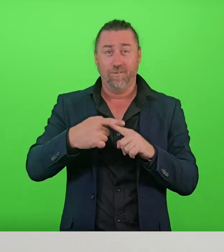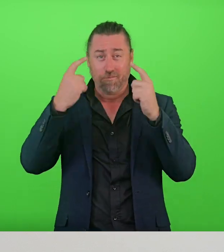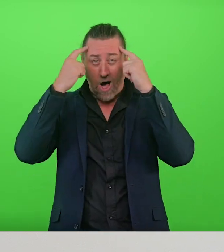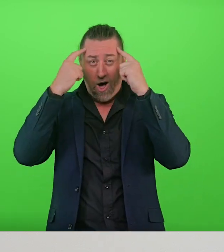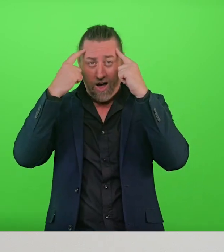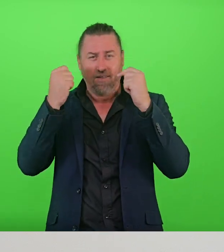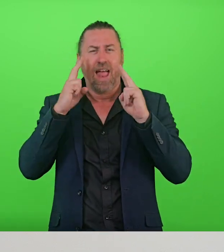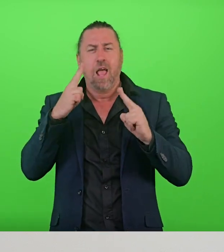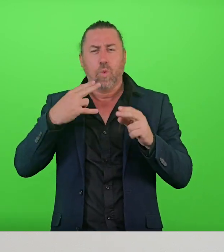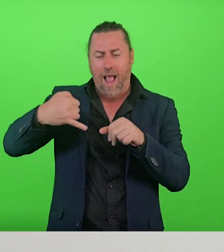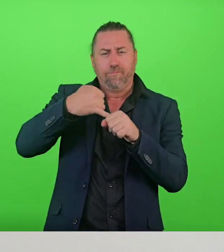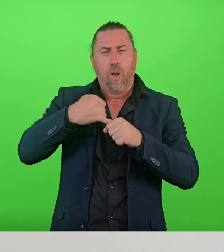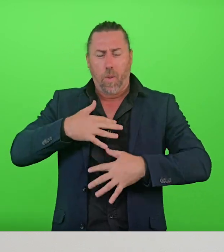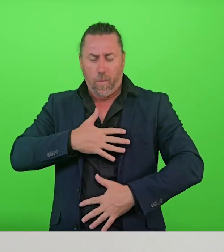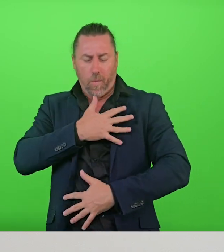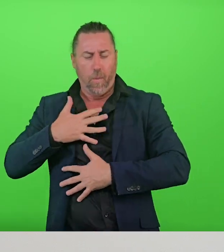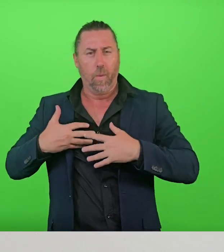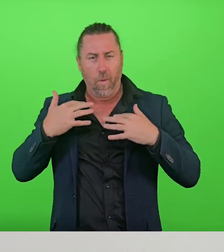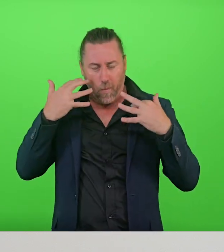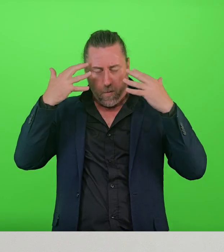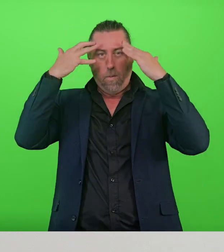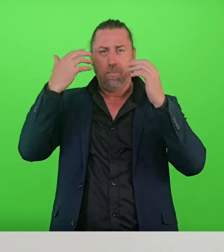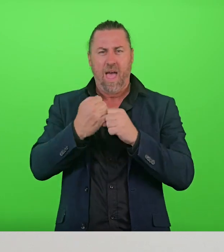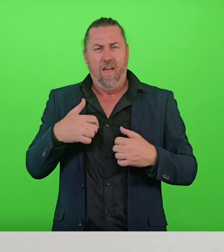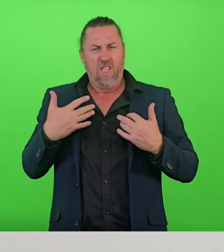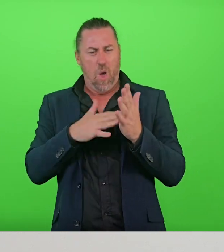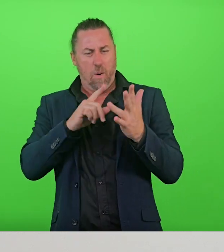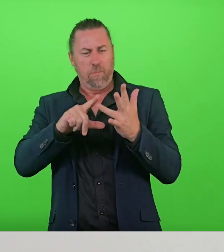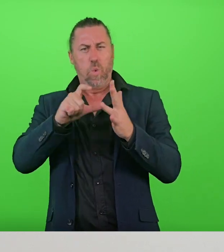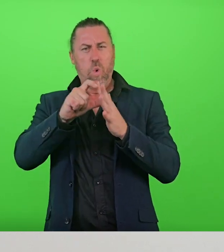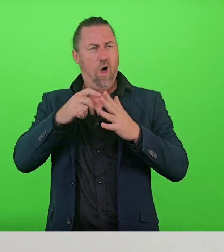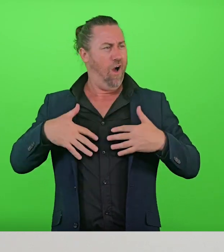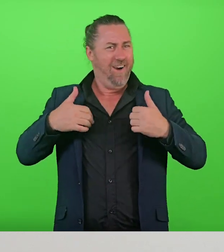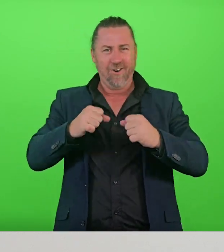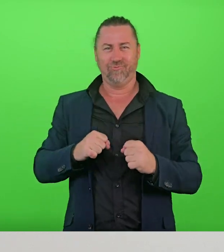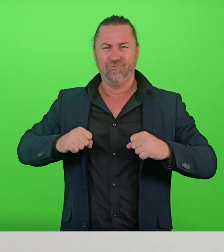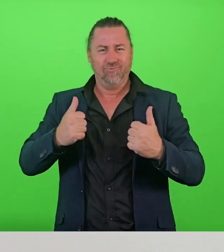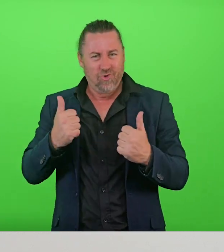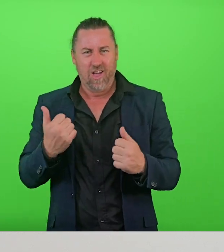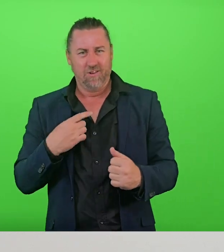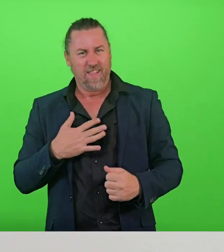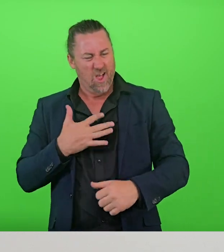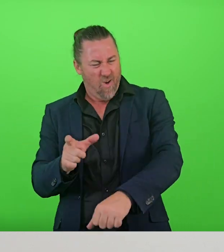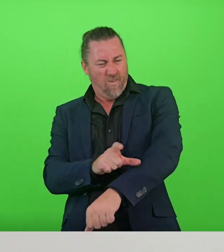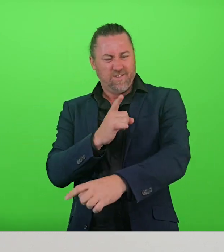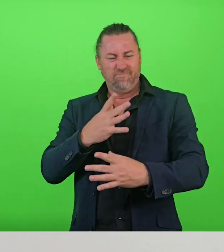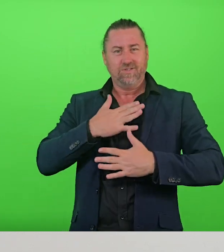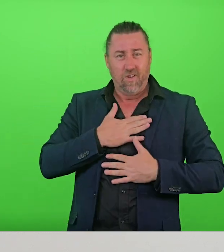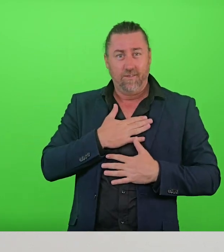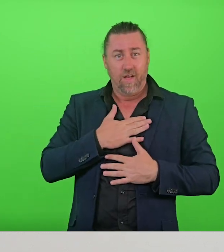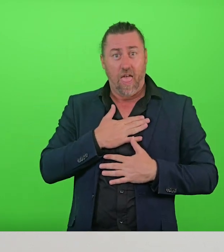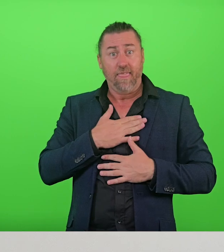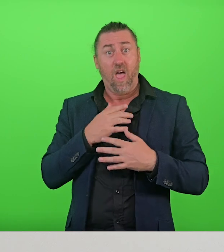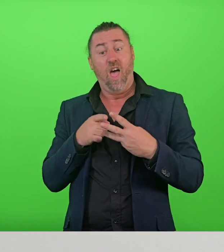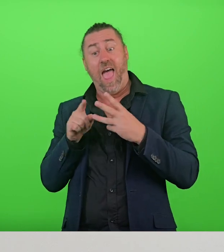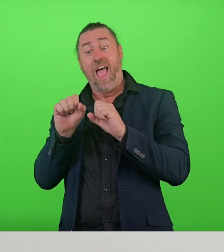release feel-good chemicals. It has a mood-lifting effect and, of course, also can improve self-esteem and help with your sleep